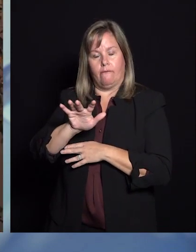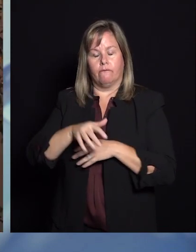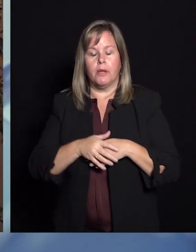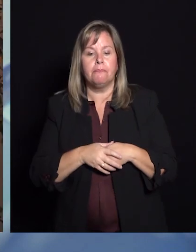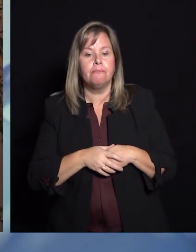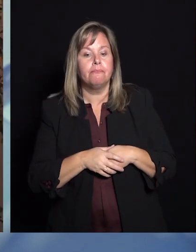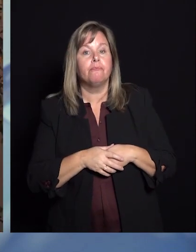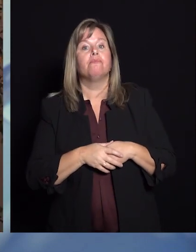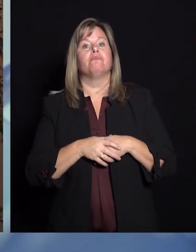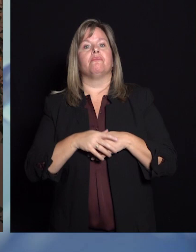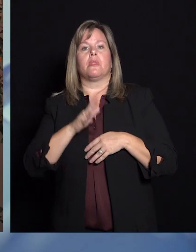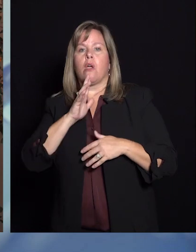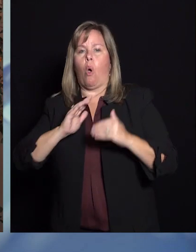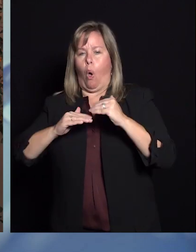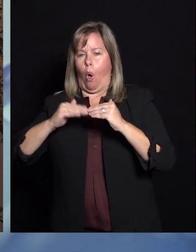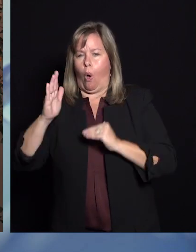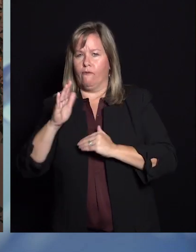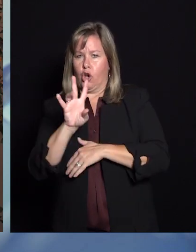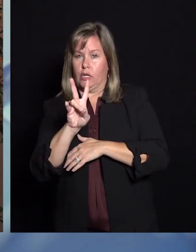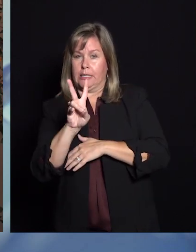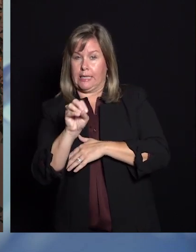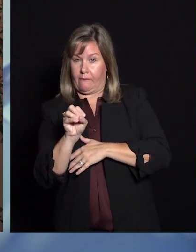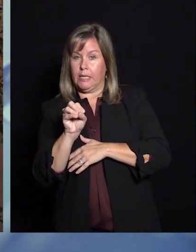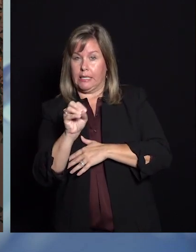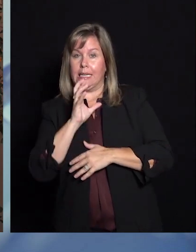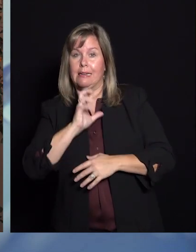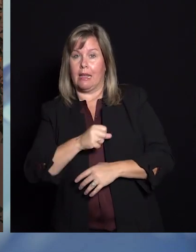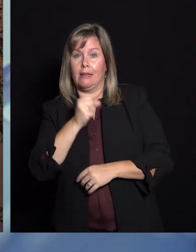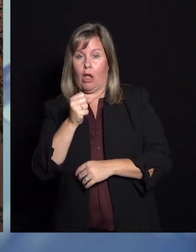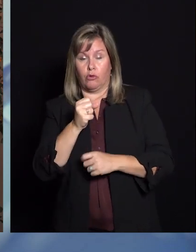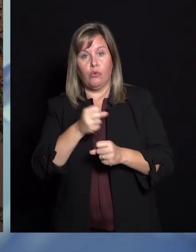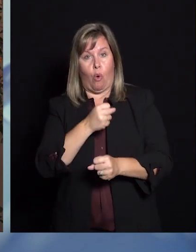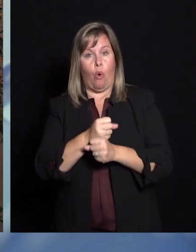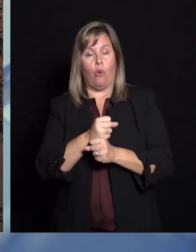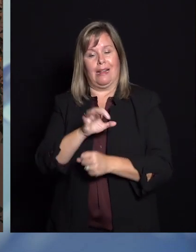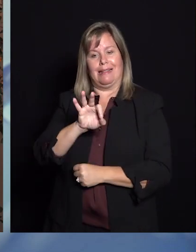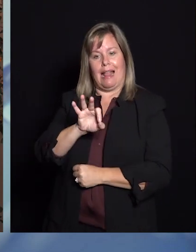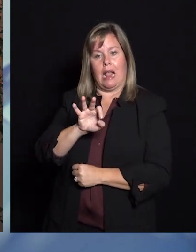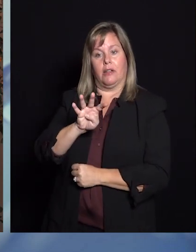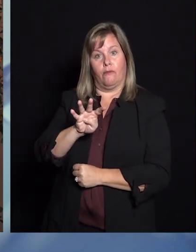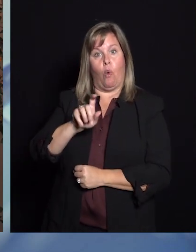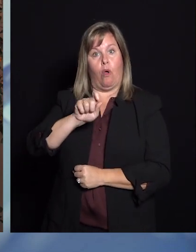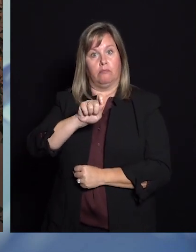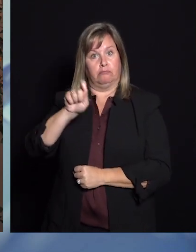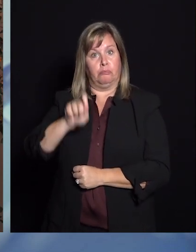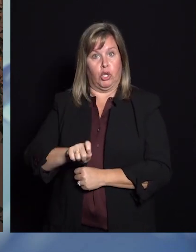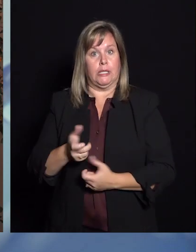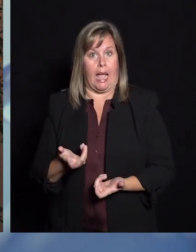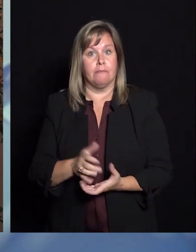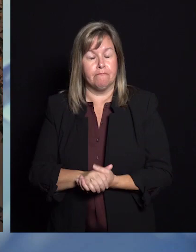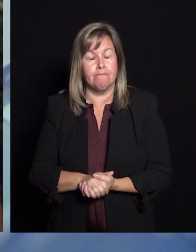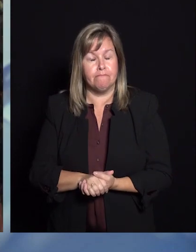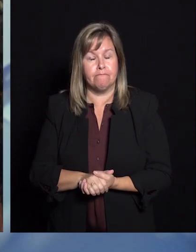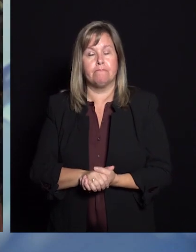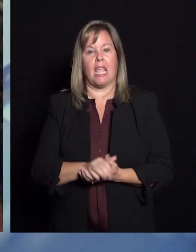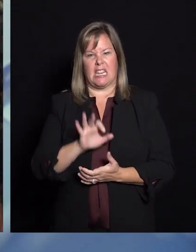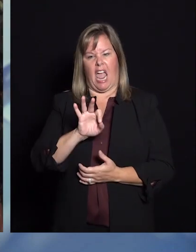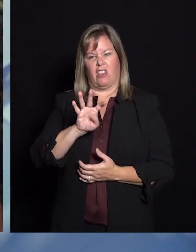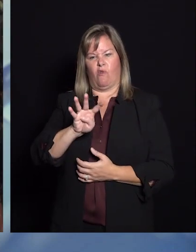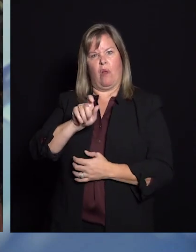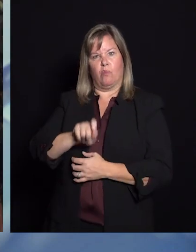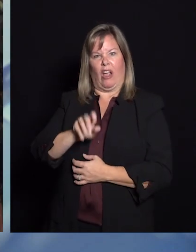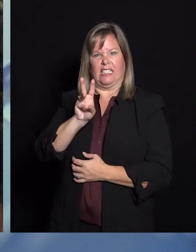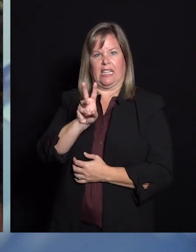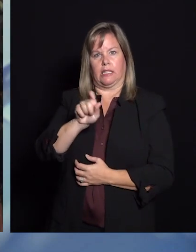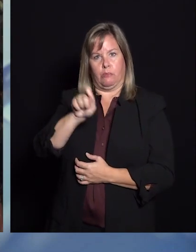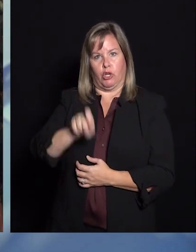people 70 years of age or older have a survivability rate of 94.6 percent. Now this isn't to say